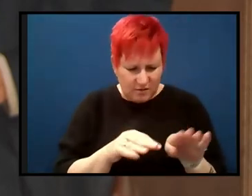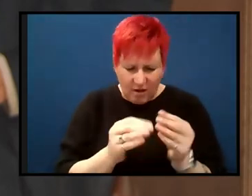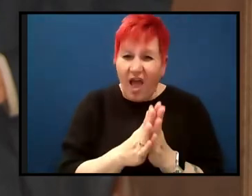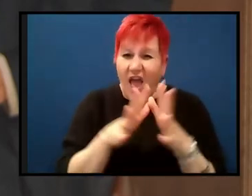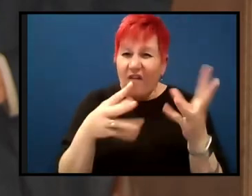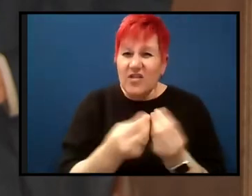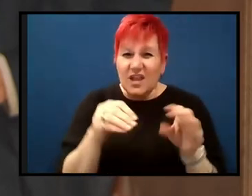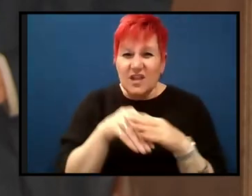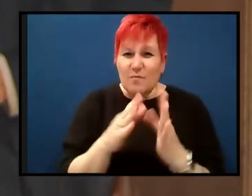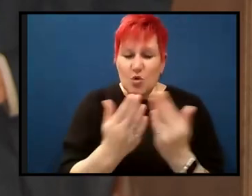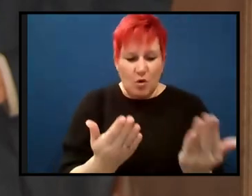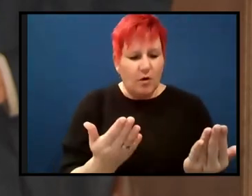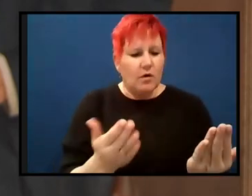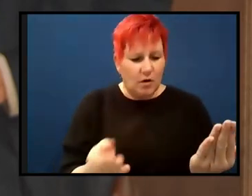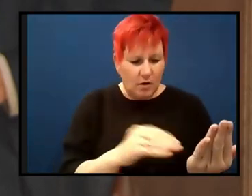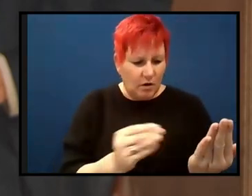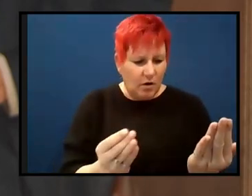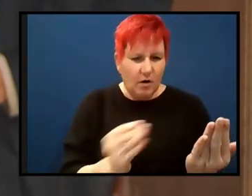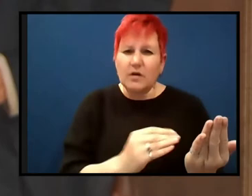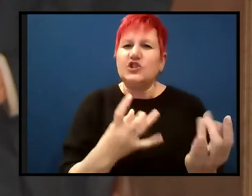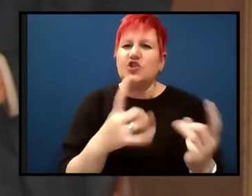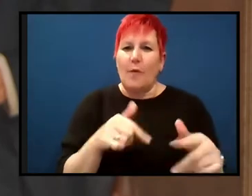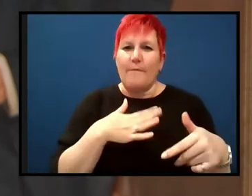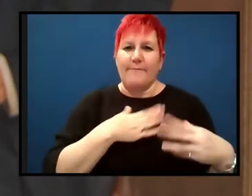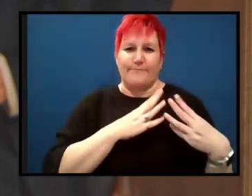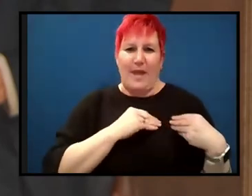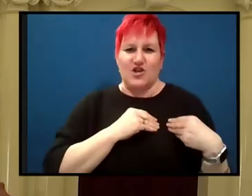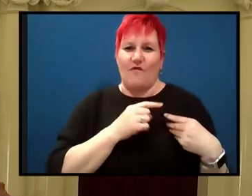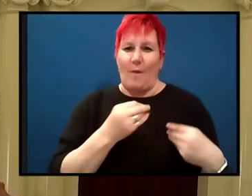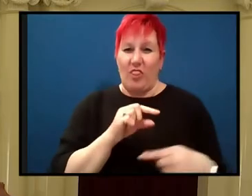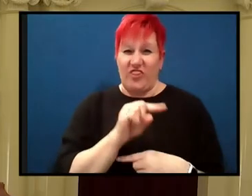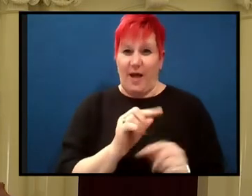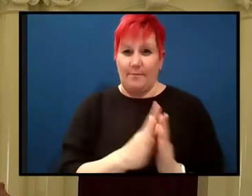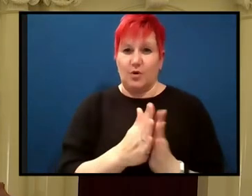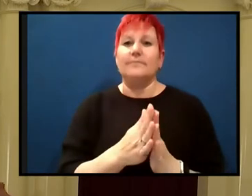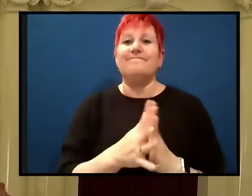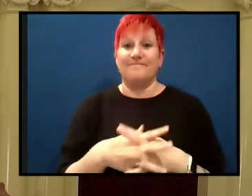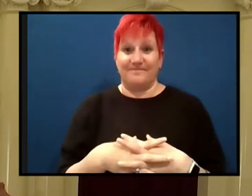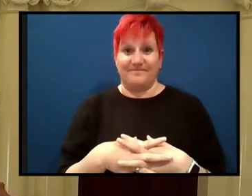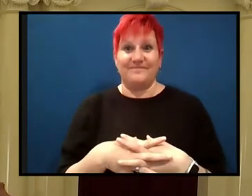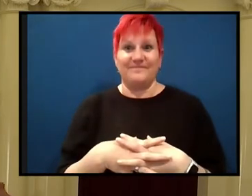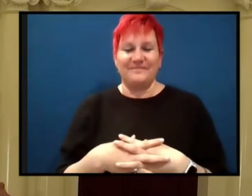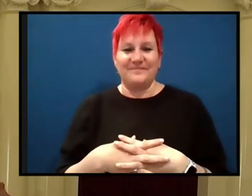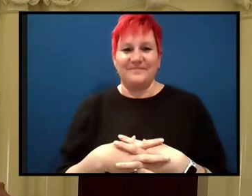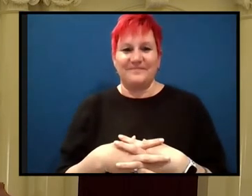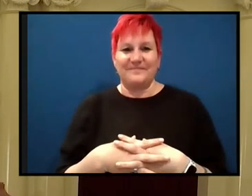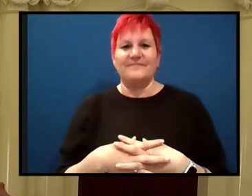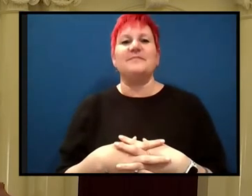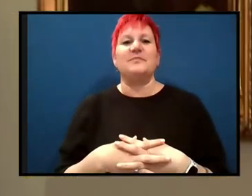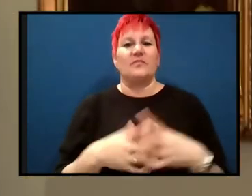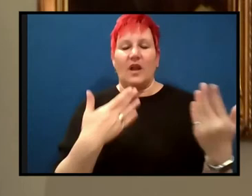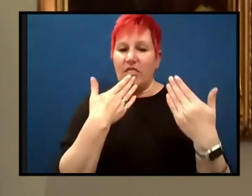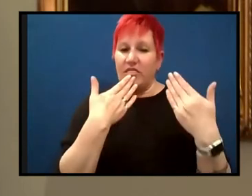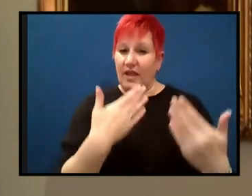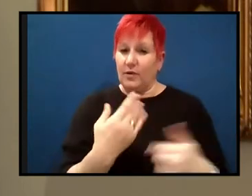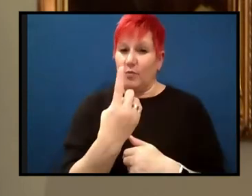that's kind of where some of the passion for being a geologist came from. Thanks for the question, Ken. Uh, we've got another video question